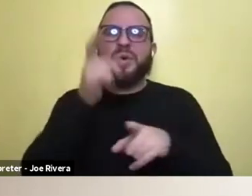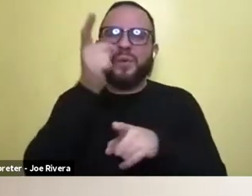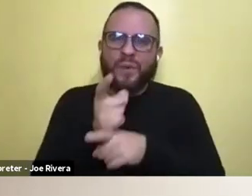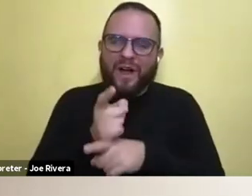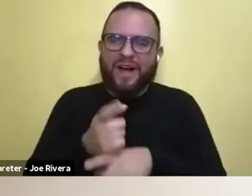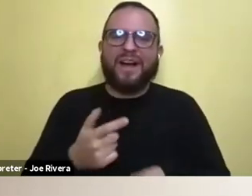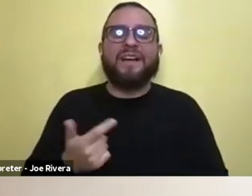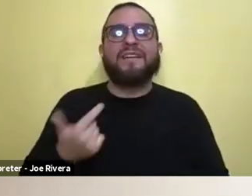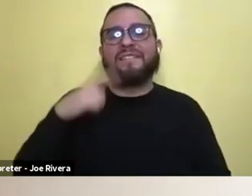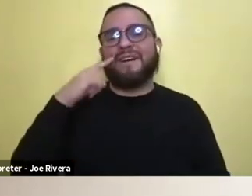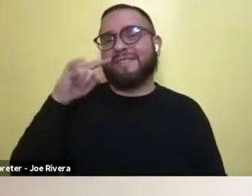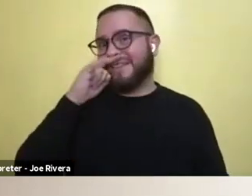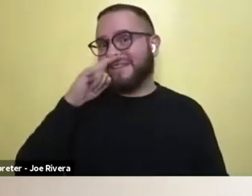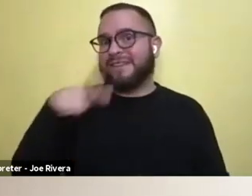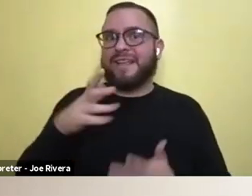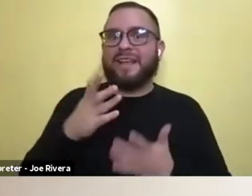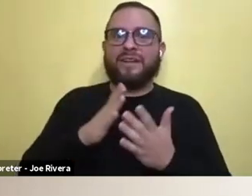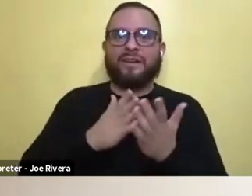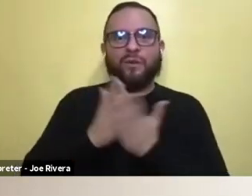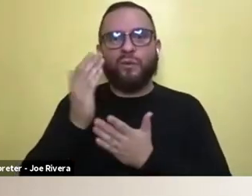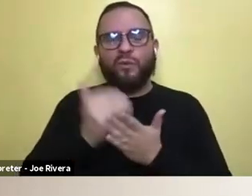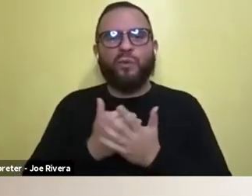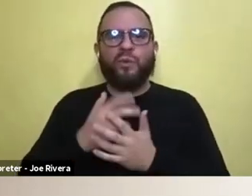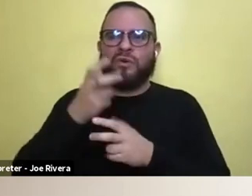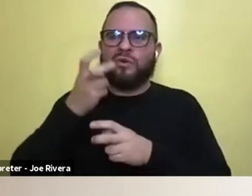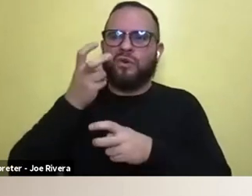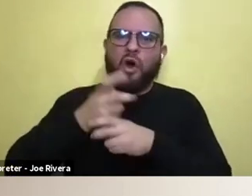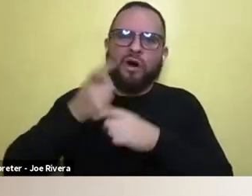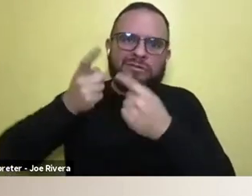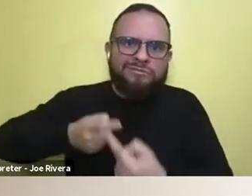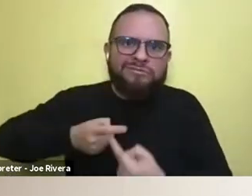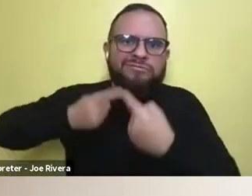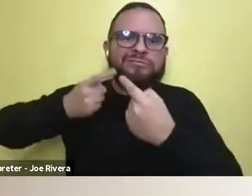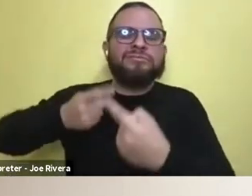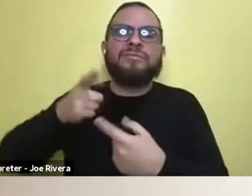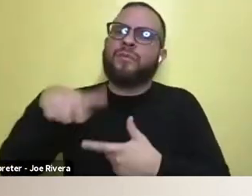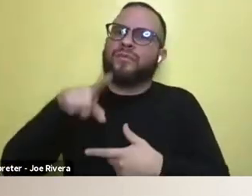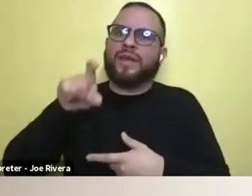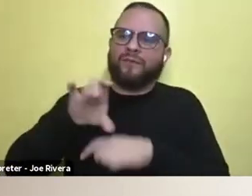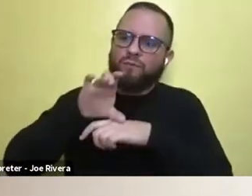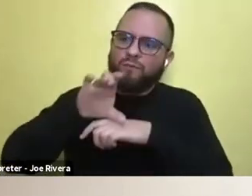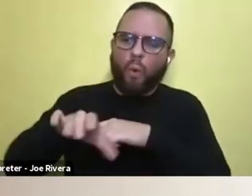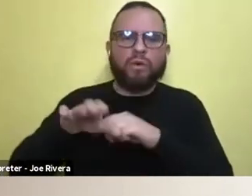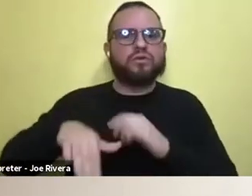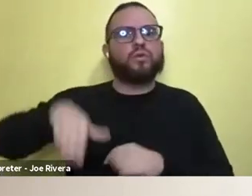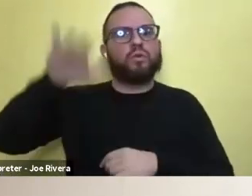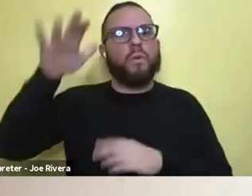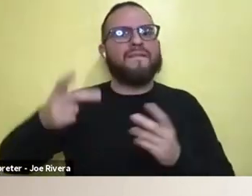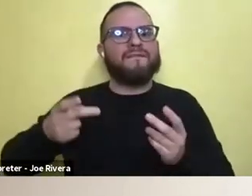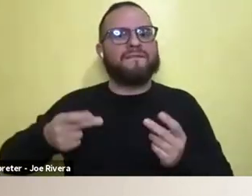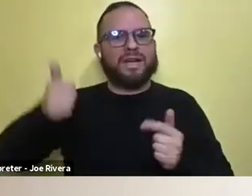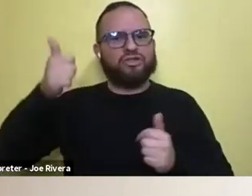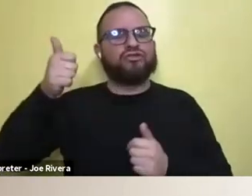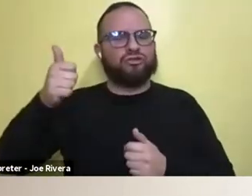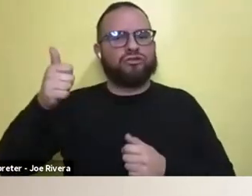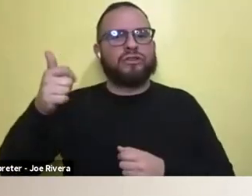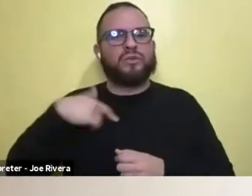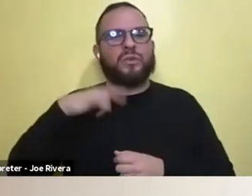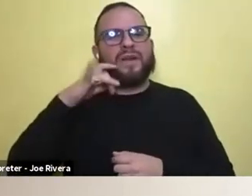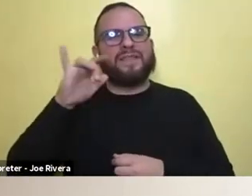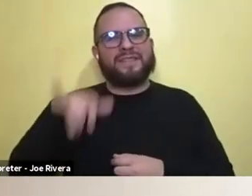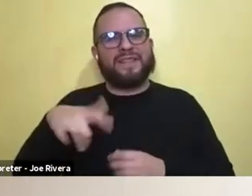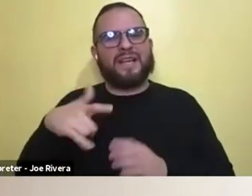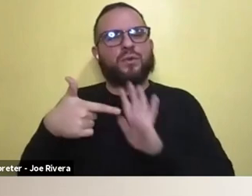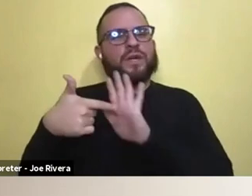hardships, when they're younger, they, uh, naturally have to kind of grow up faster. And I think that's reflected in kind of the sentiments of, um,